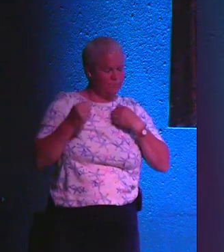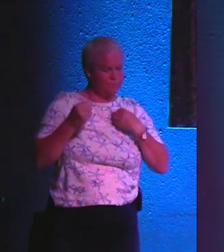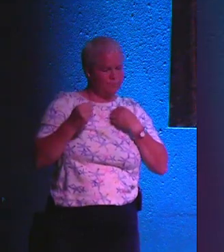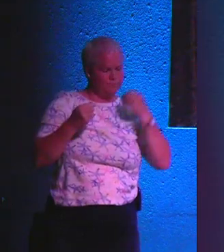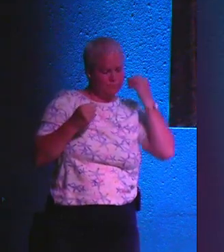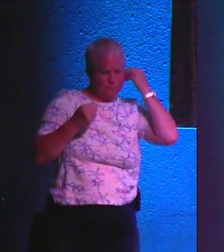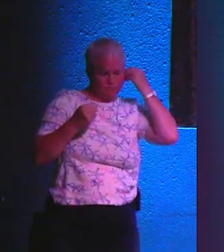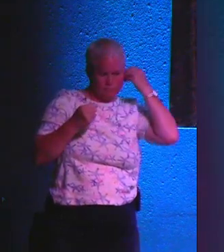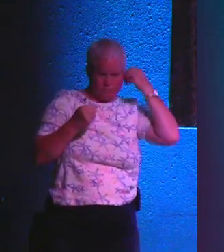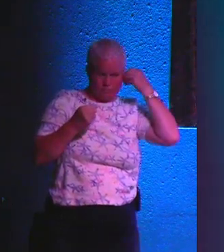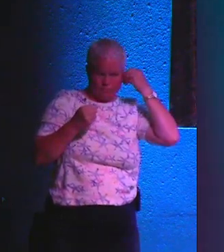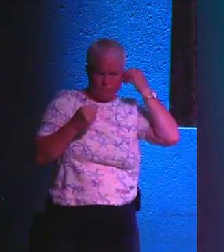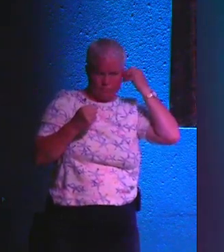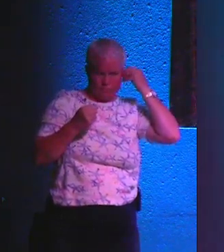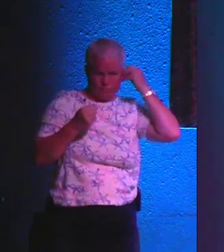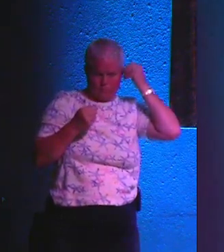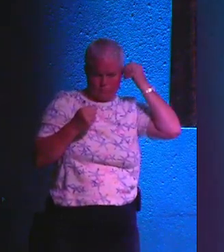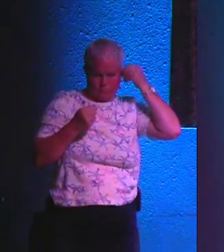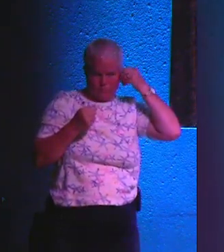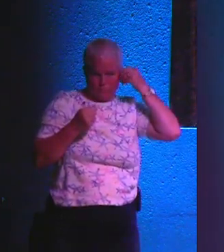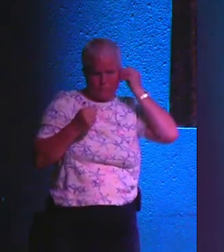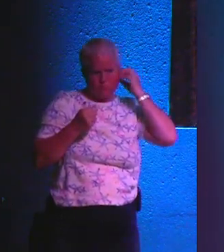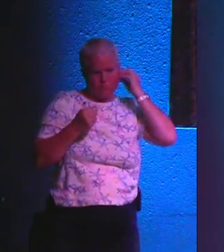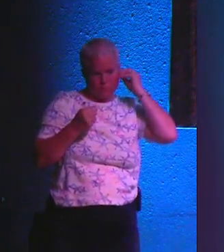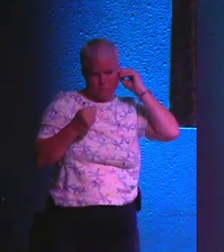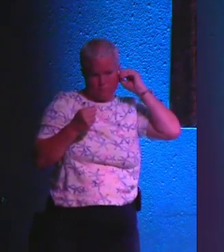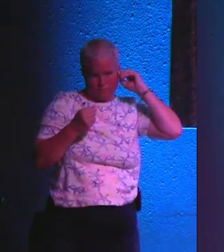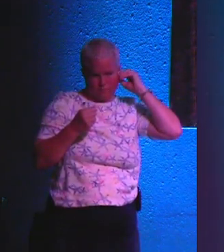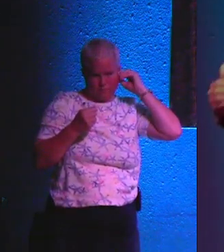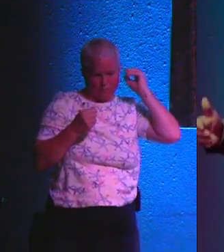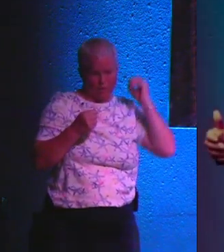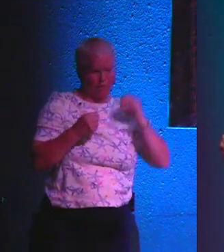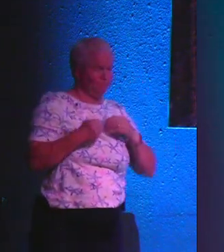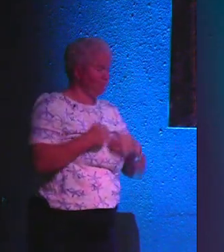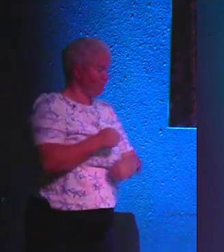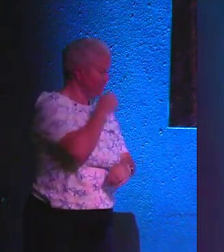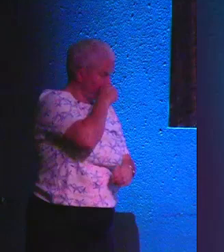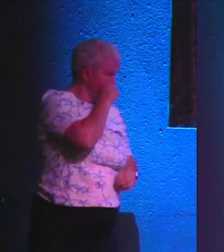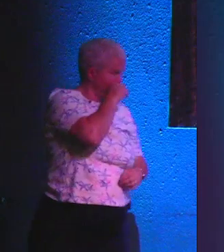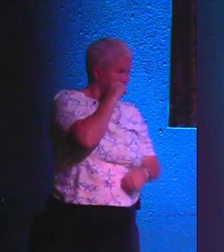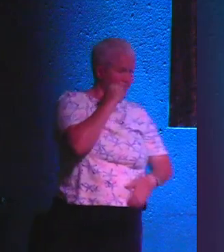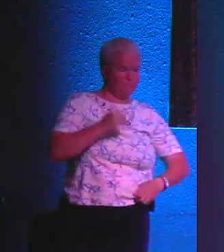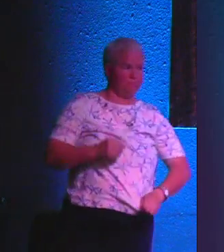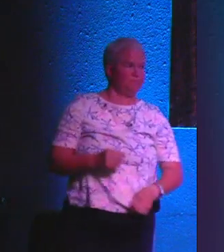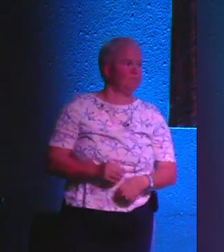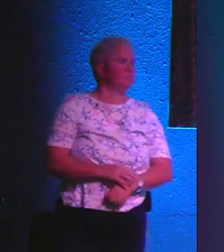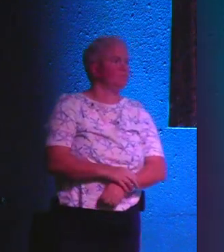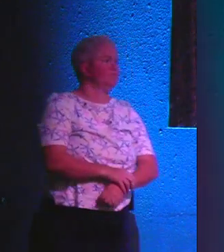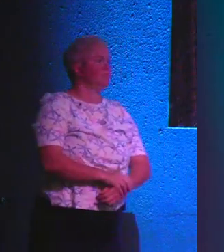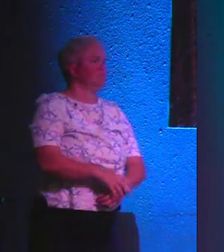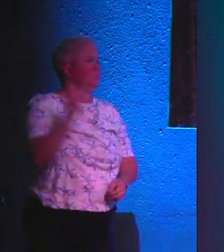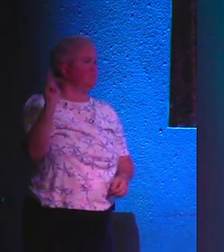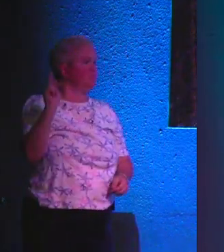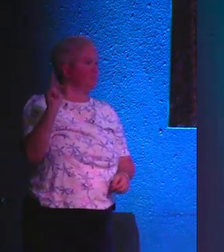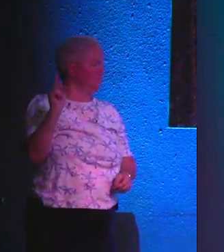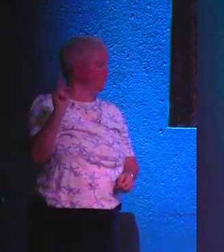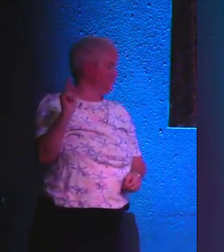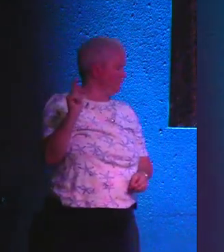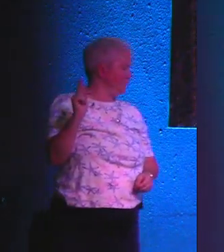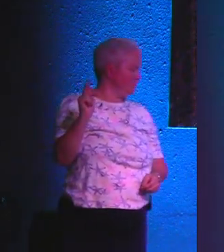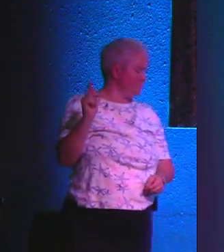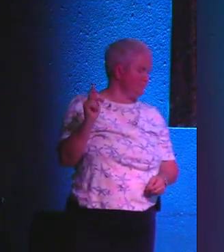everything, nothing goes on without His knowledge, nothing goes on without His okay.